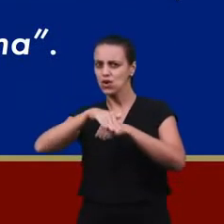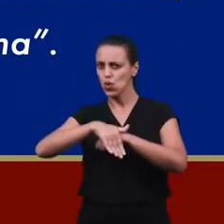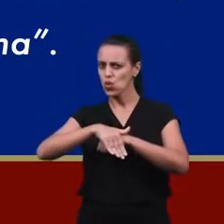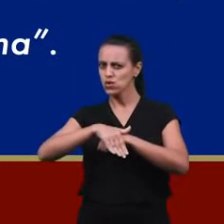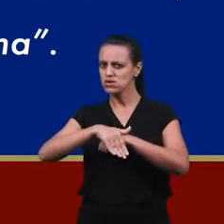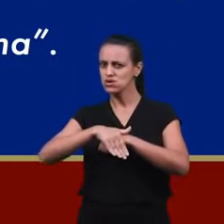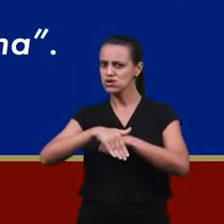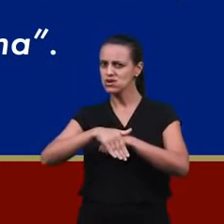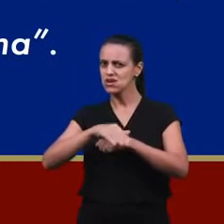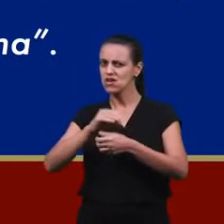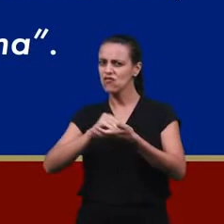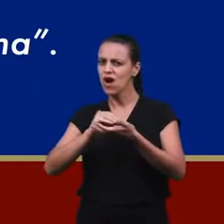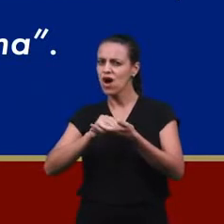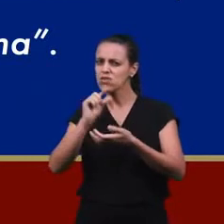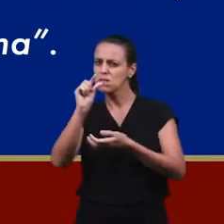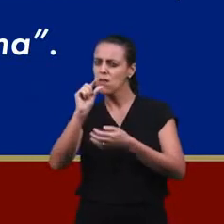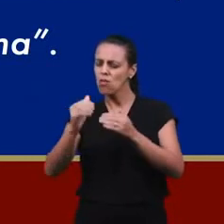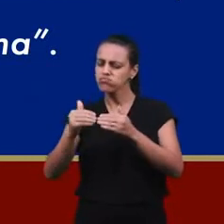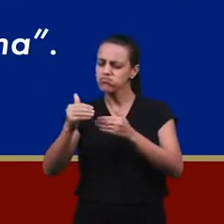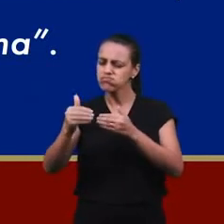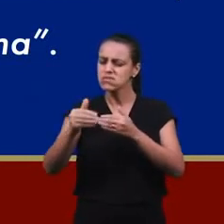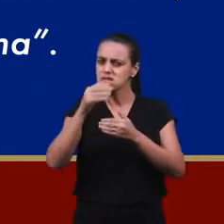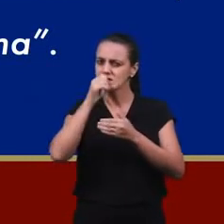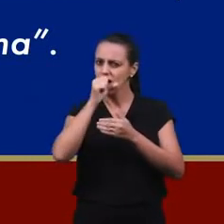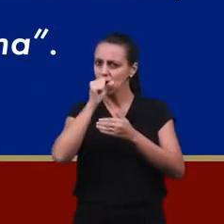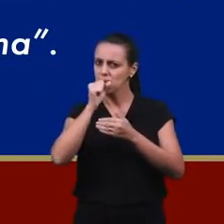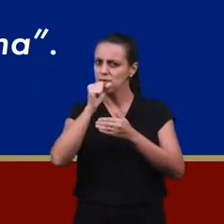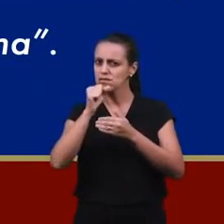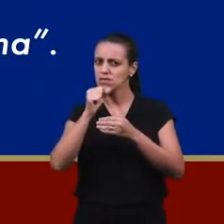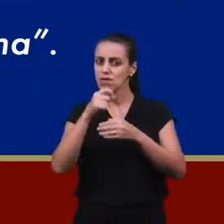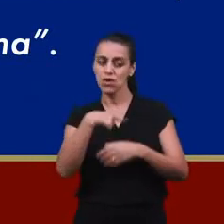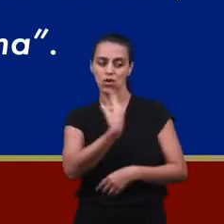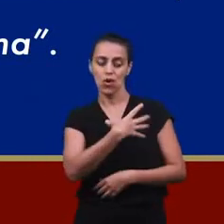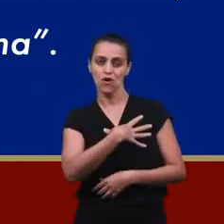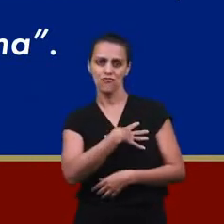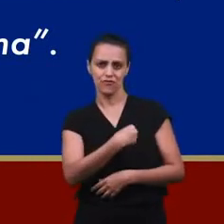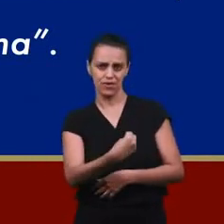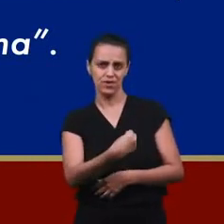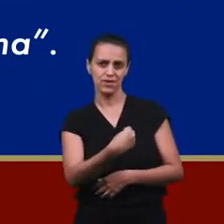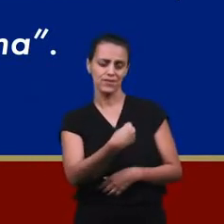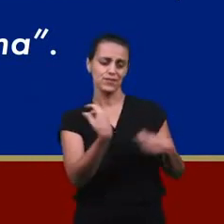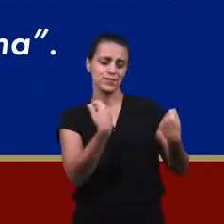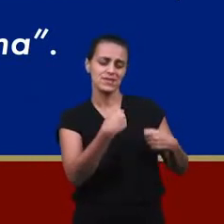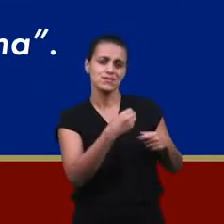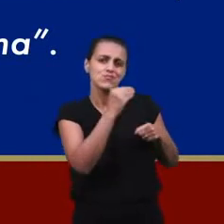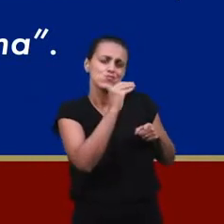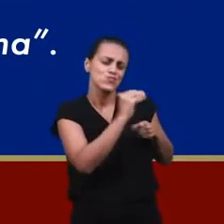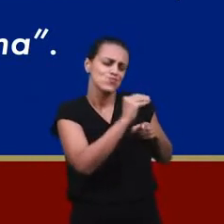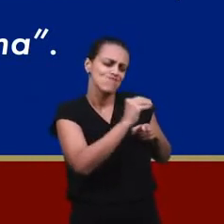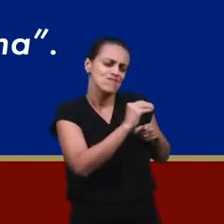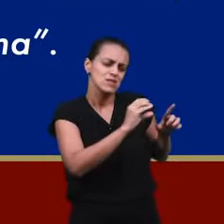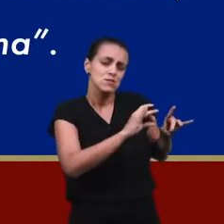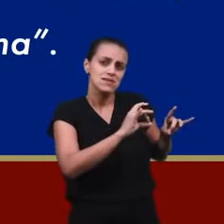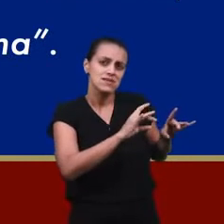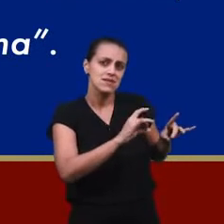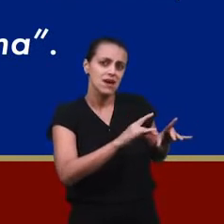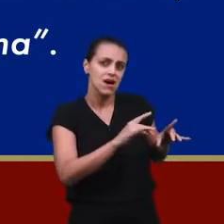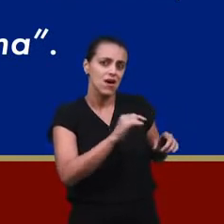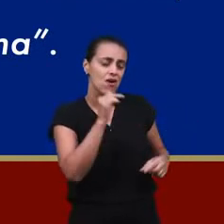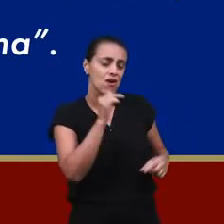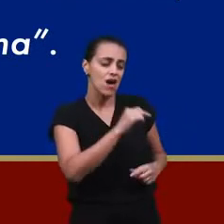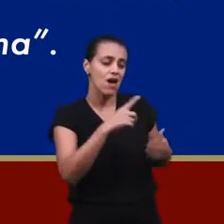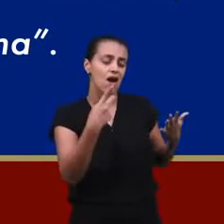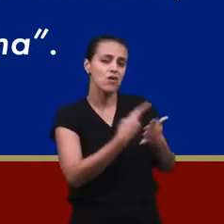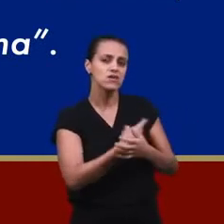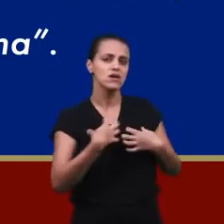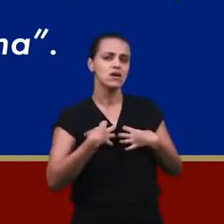a little more than 24 hours from the seminar, our son, who requires special cares, had a respiratory